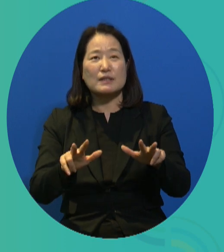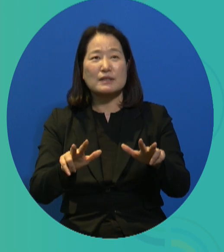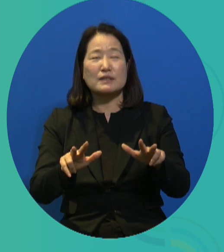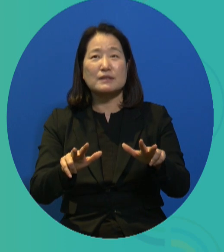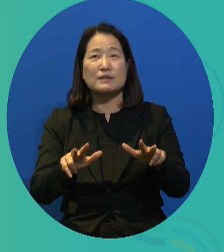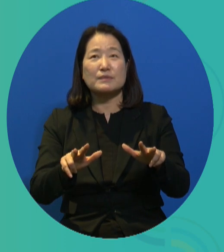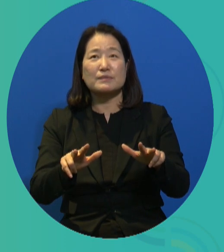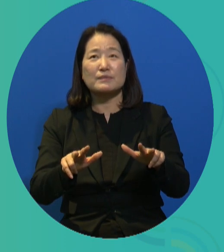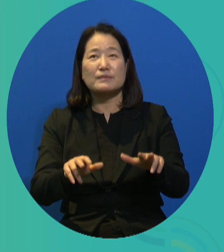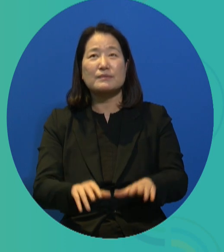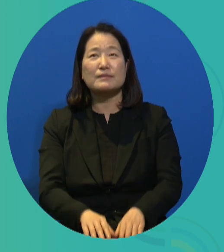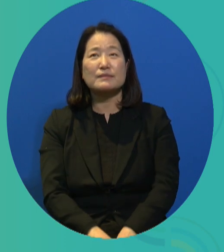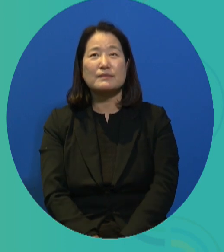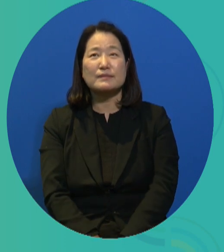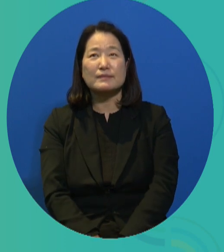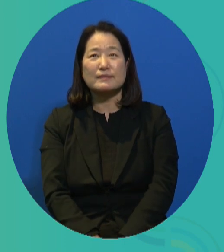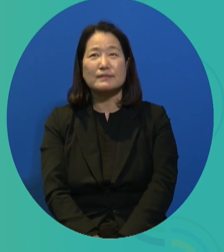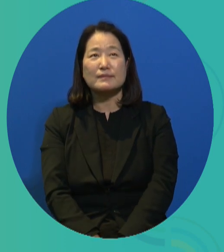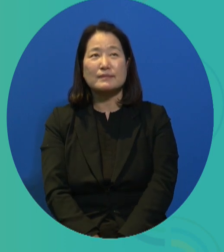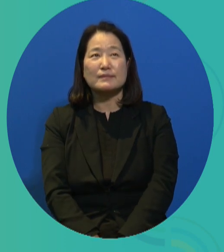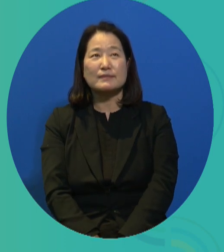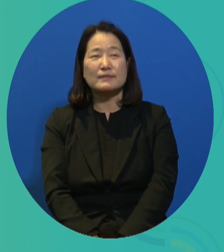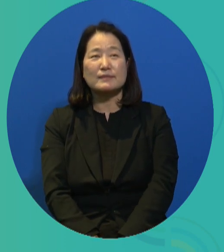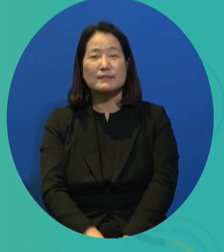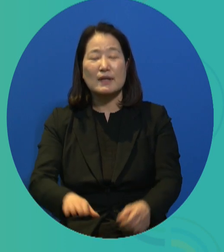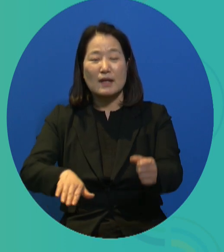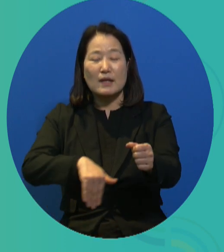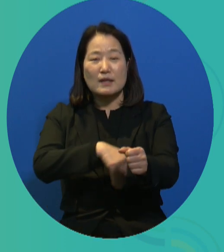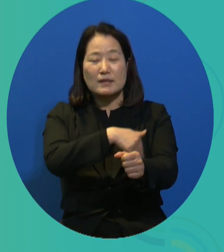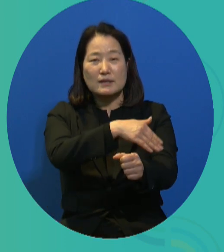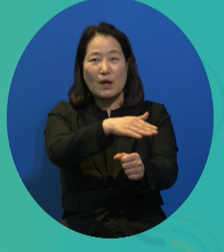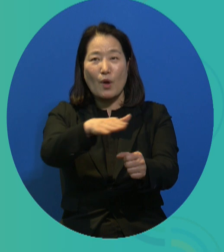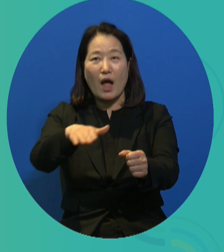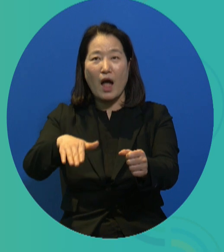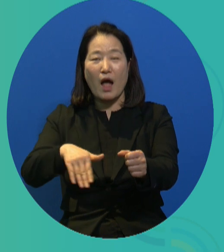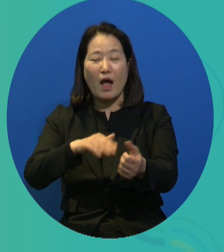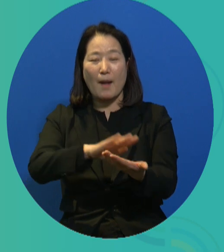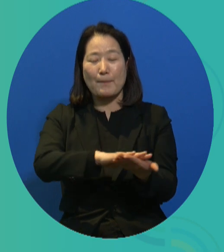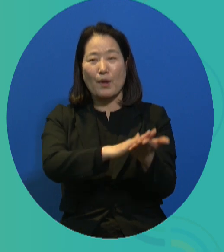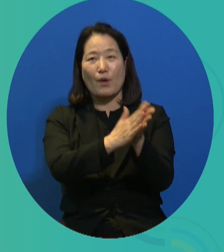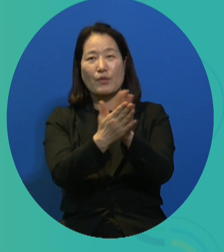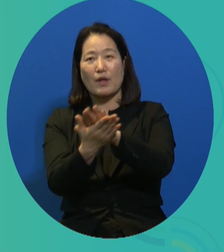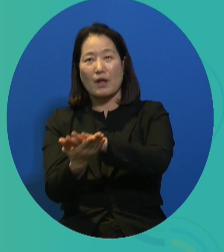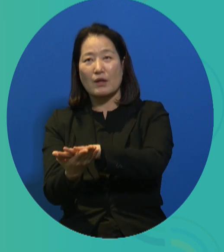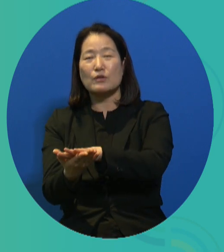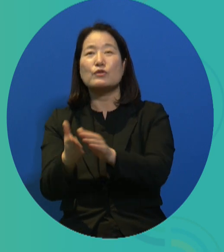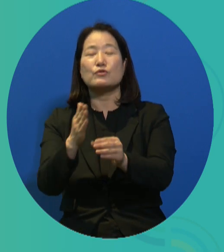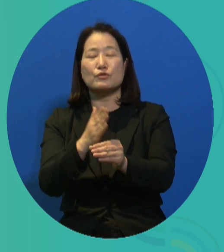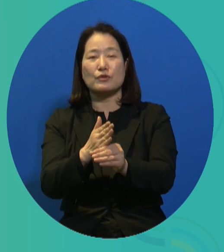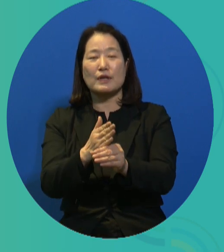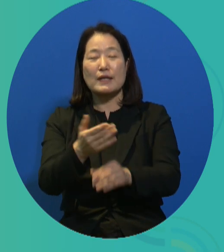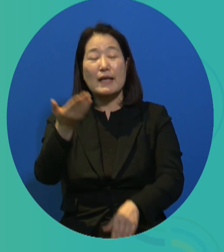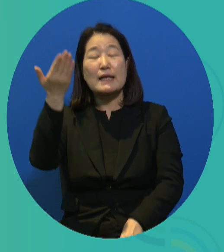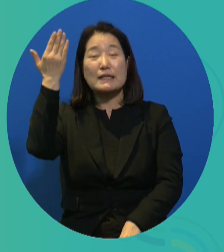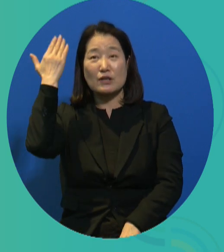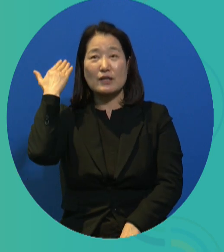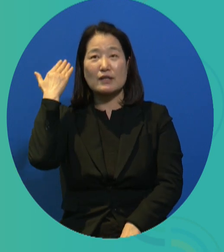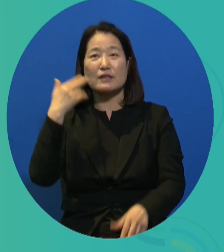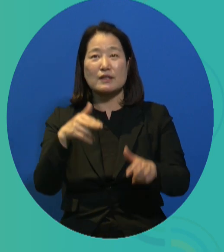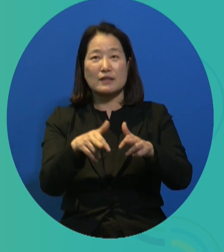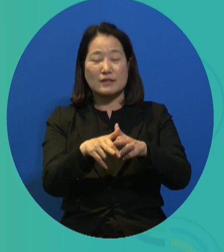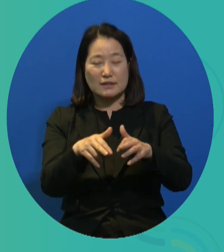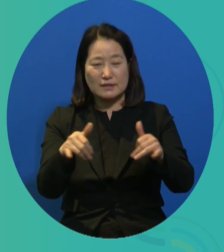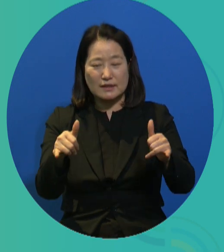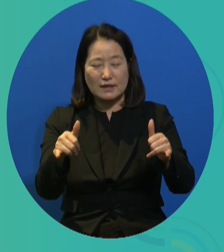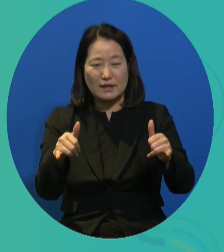had never had a job. So they were therefore categorized as economically inactive. In the past, in the first and second